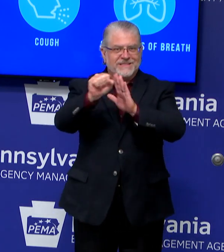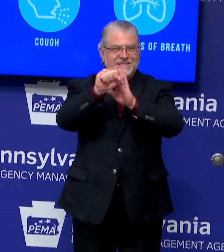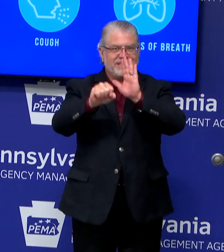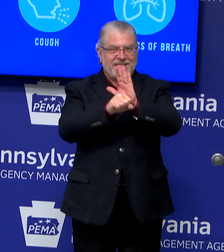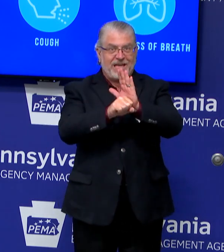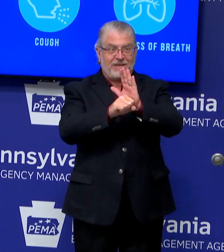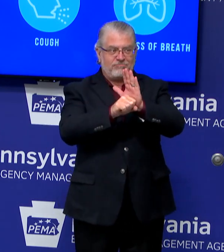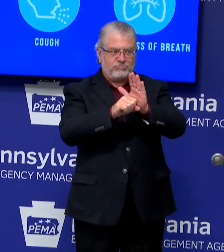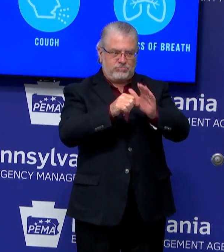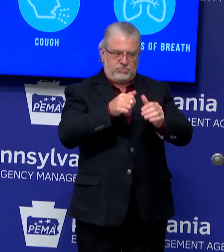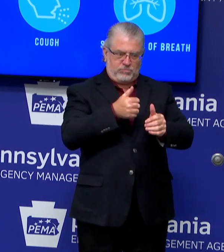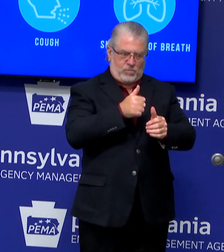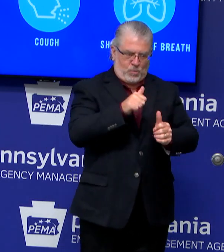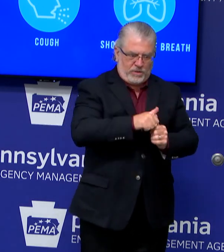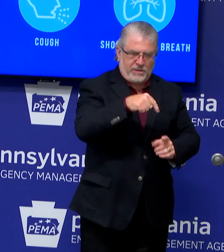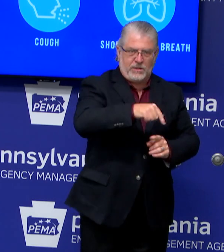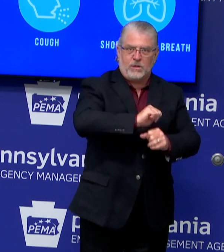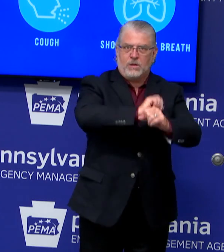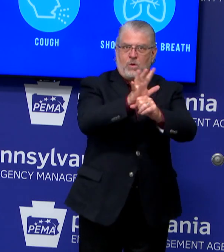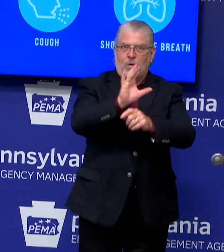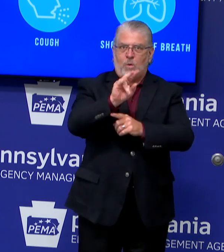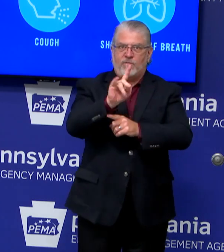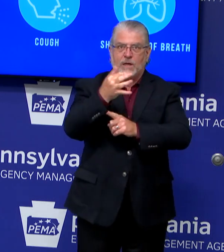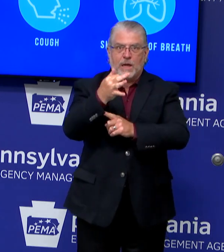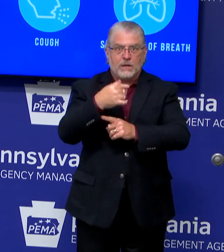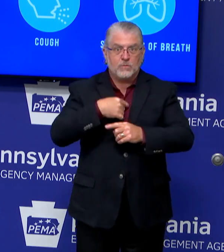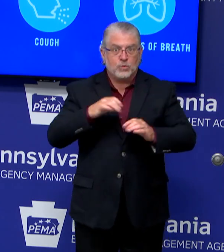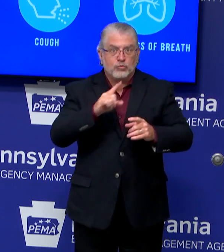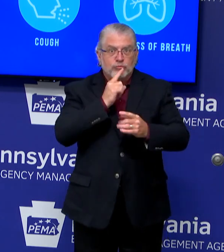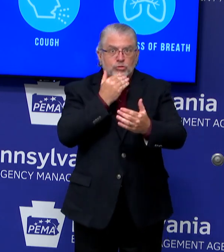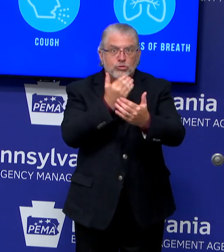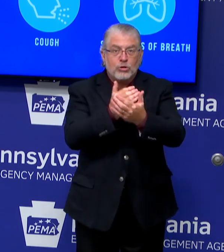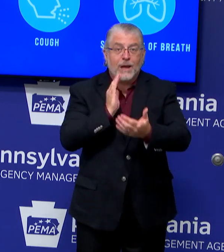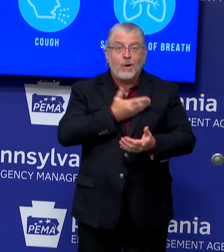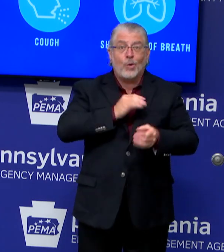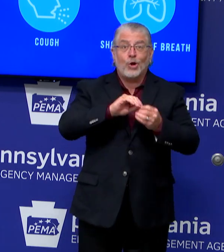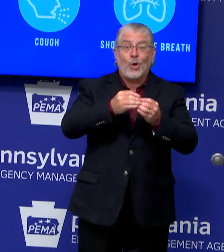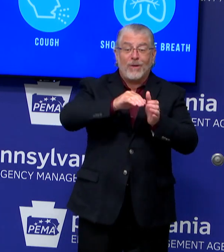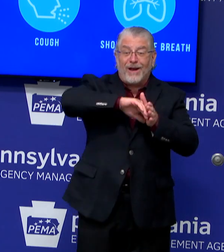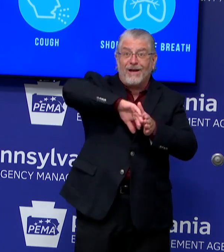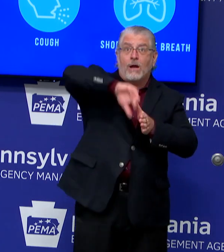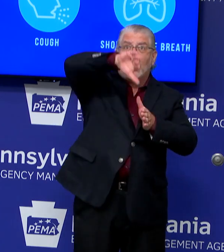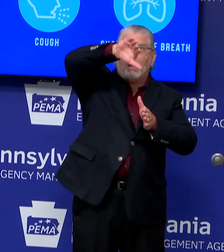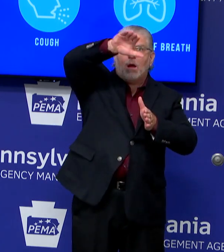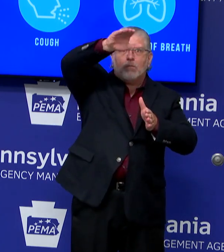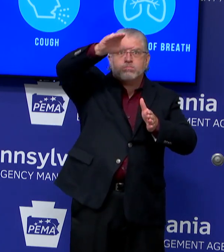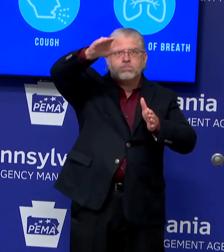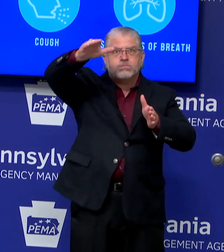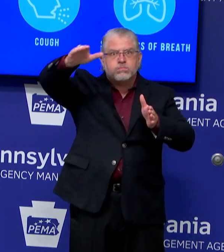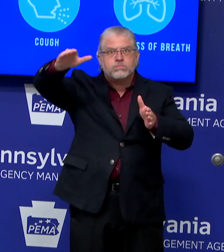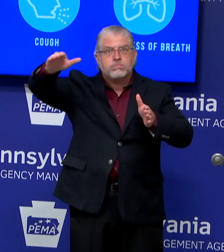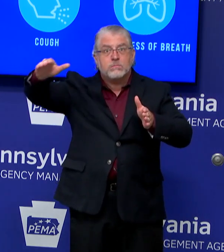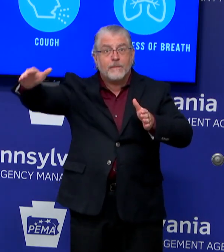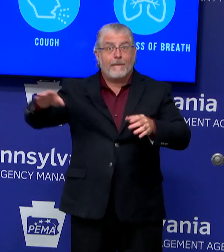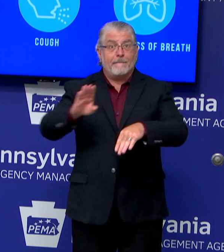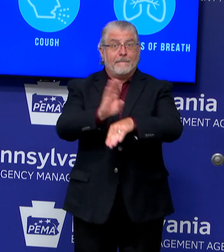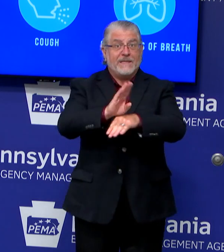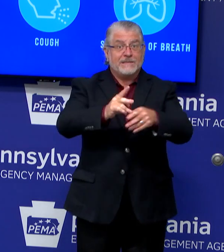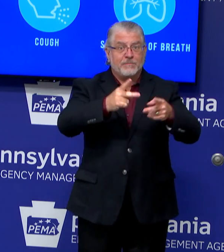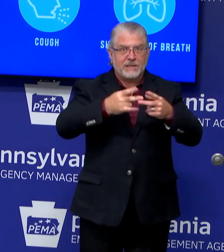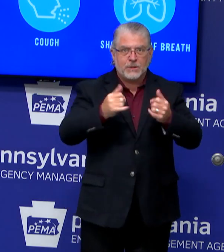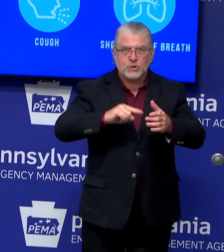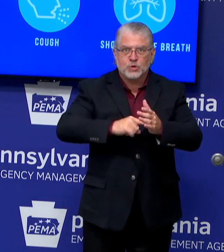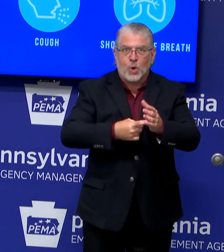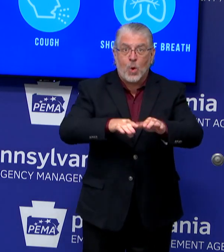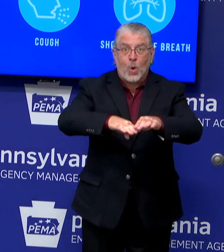case rate has fallen consistently, even as we've reopened businesses, even as we've resumed activities, even as